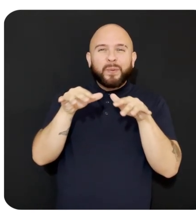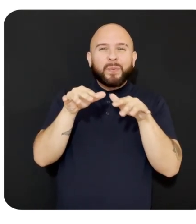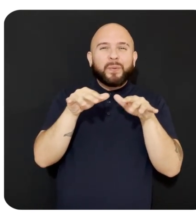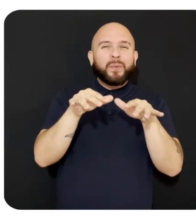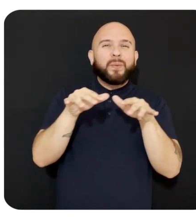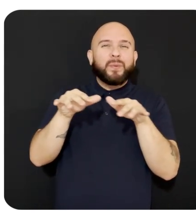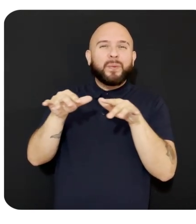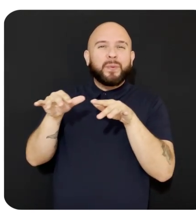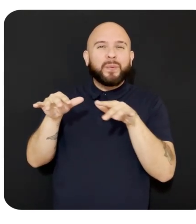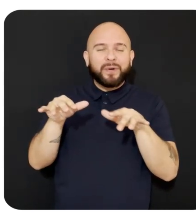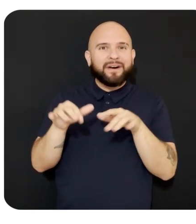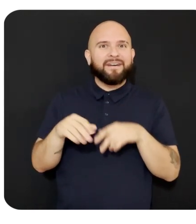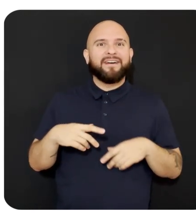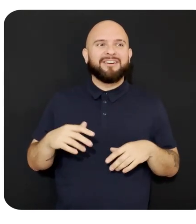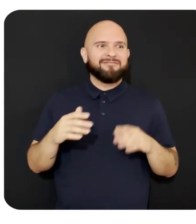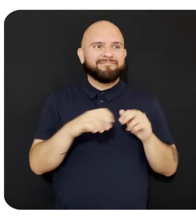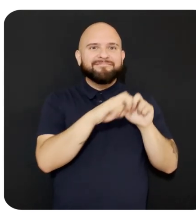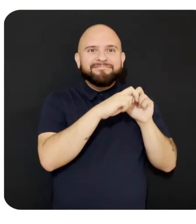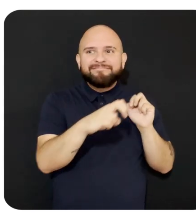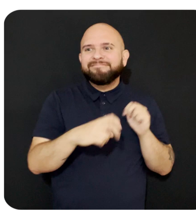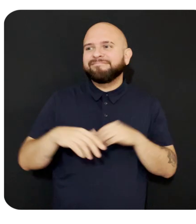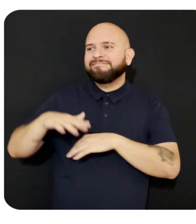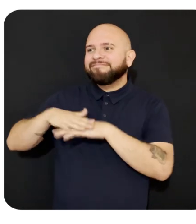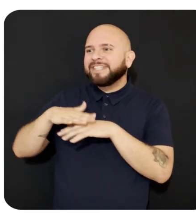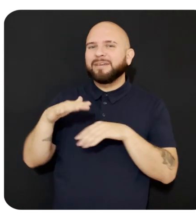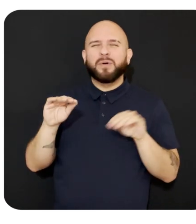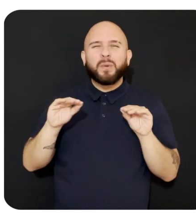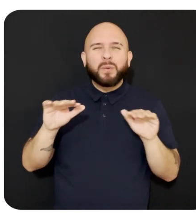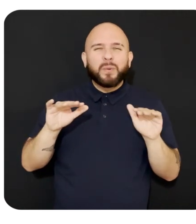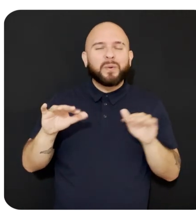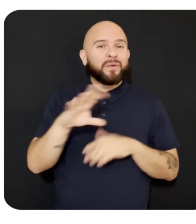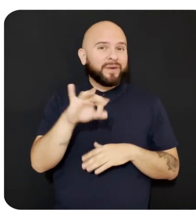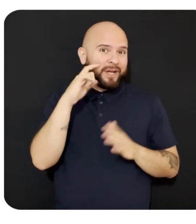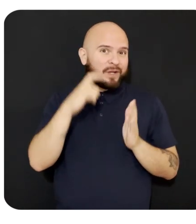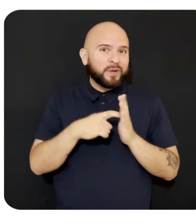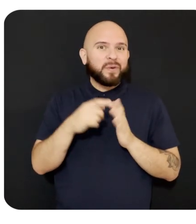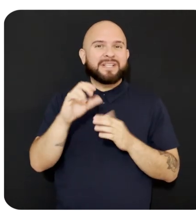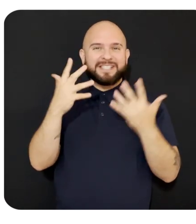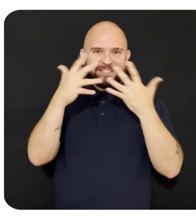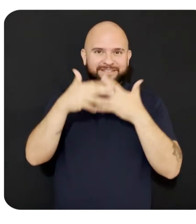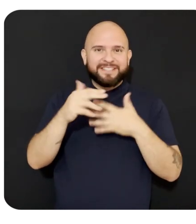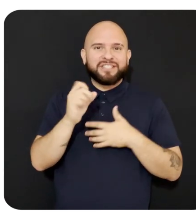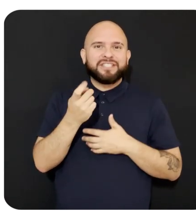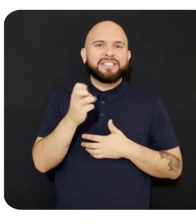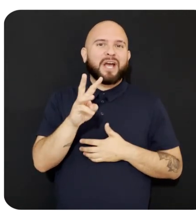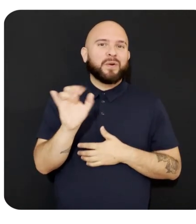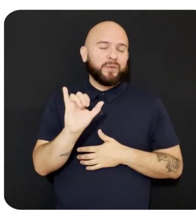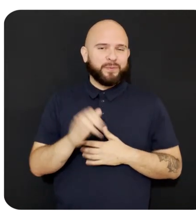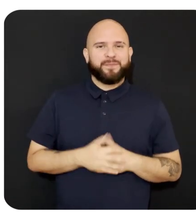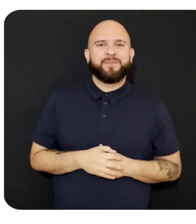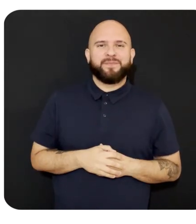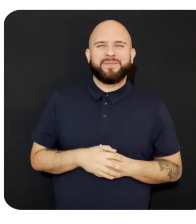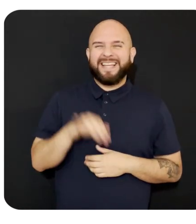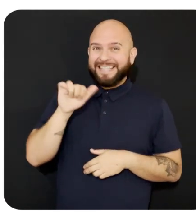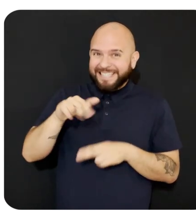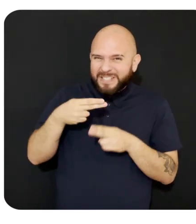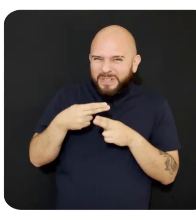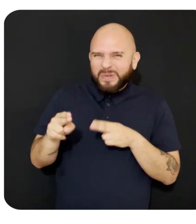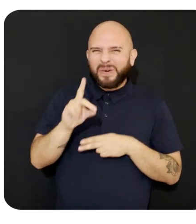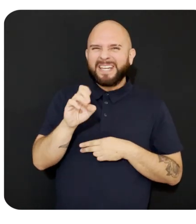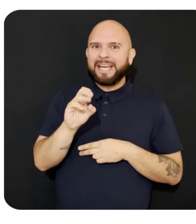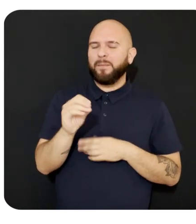surfaces. Also, notice the shadow he is casting. What we showed you in the short demo is only part of the picture.